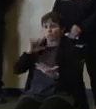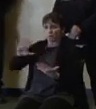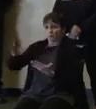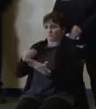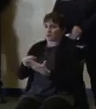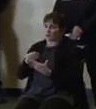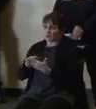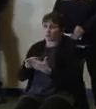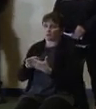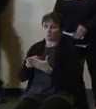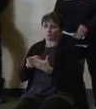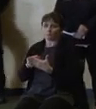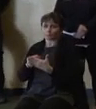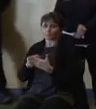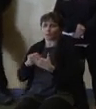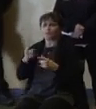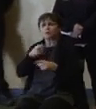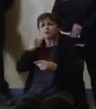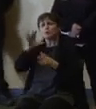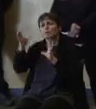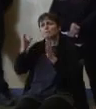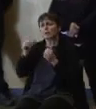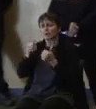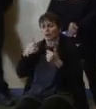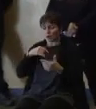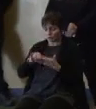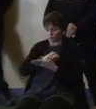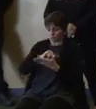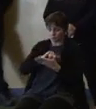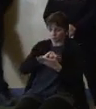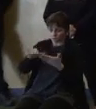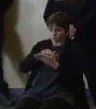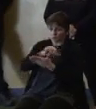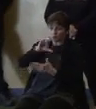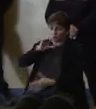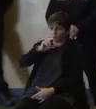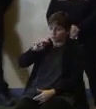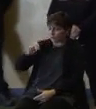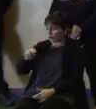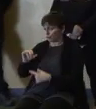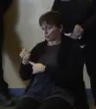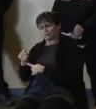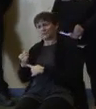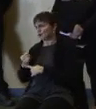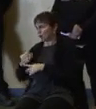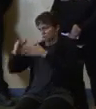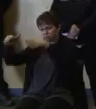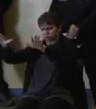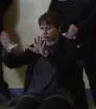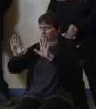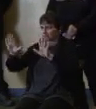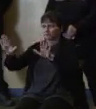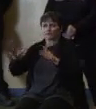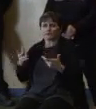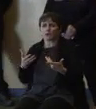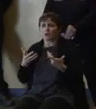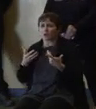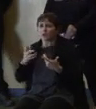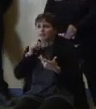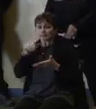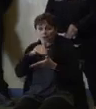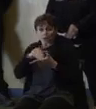With all due respect to the comparison of other states, this is not going to make them feel any better. So this is not intended to either as an excuse or to make them feel better.